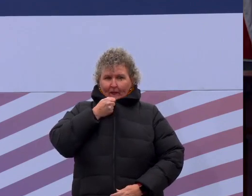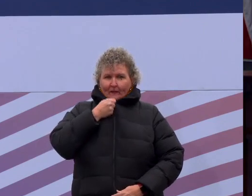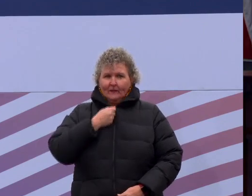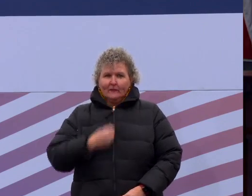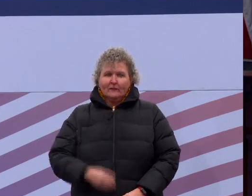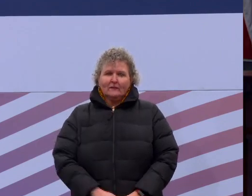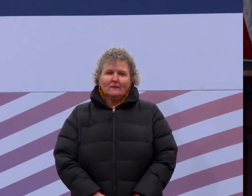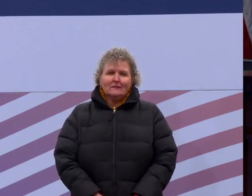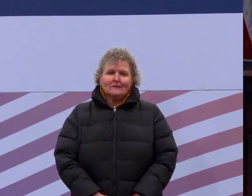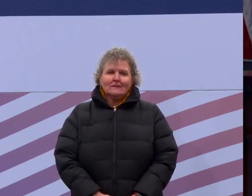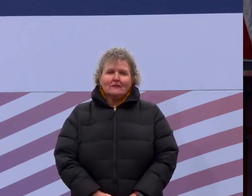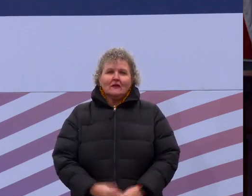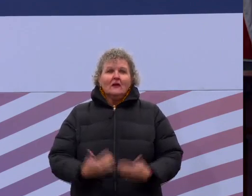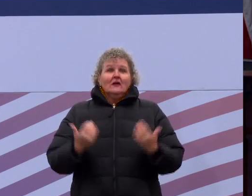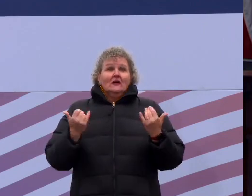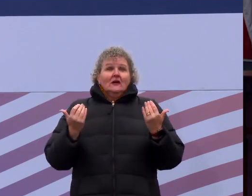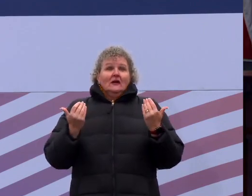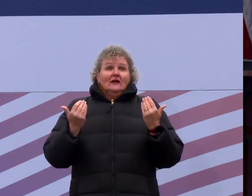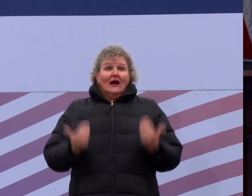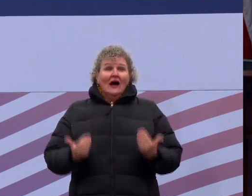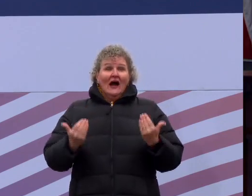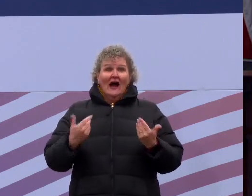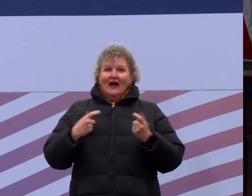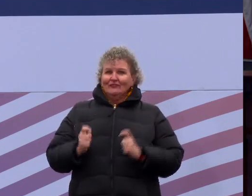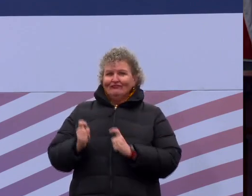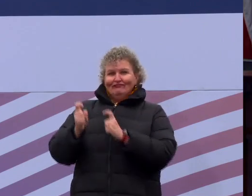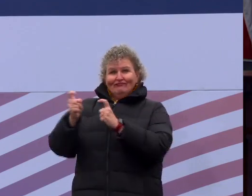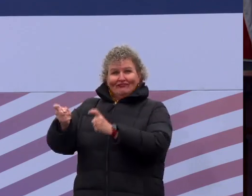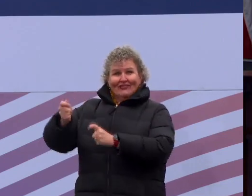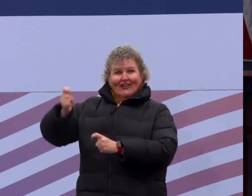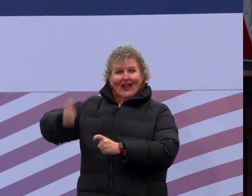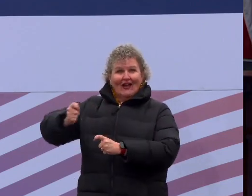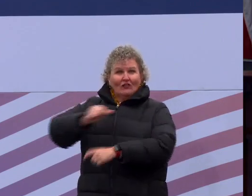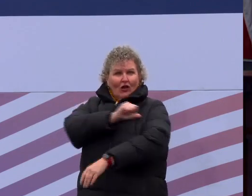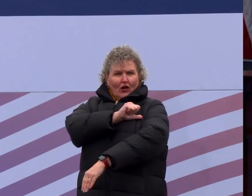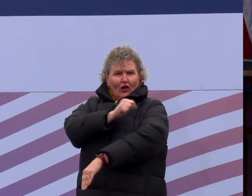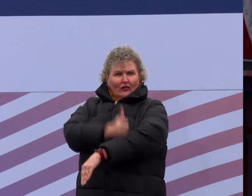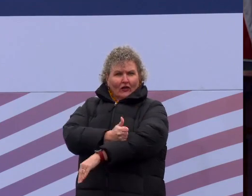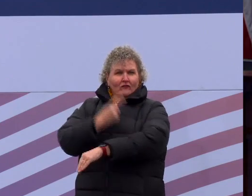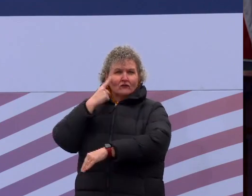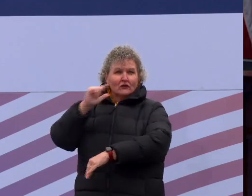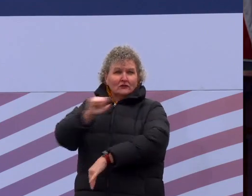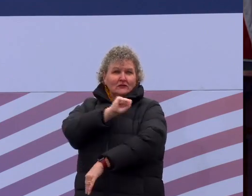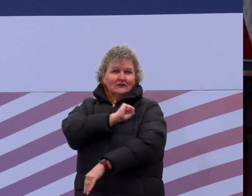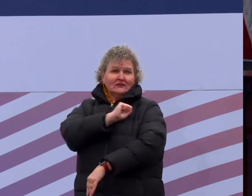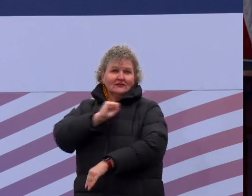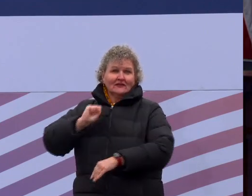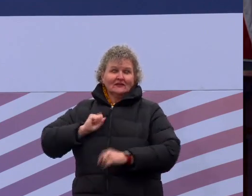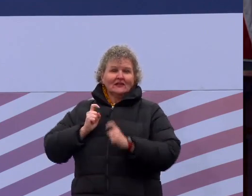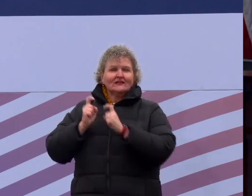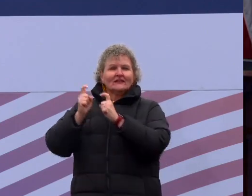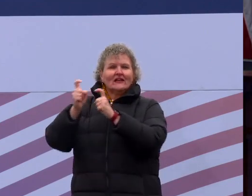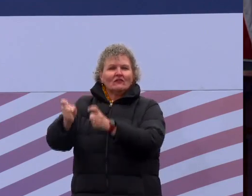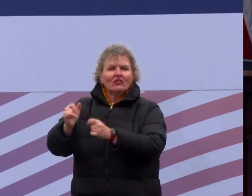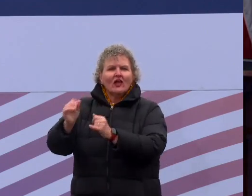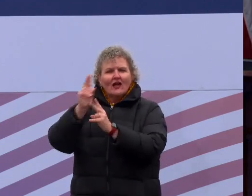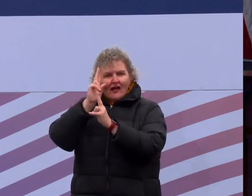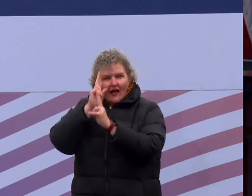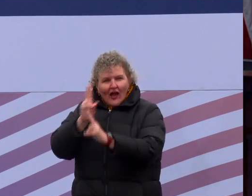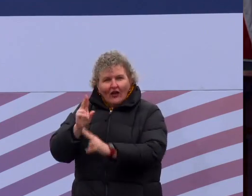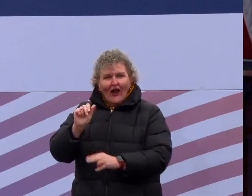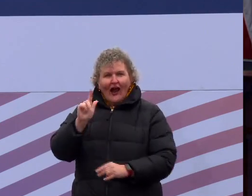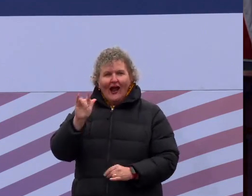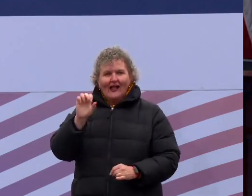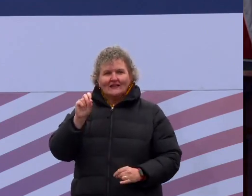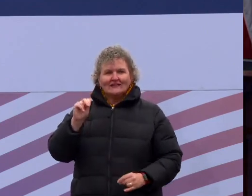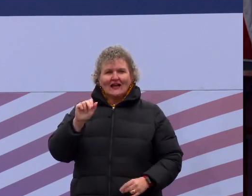I now present the gavel authority of the Senate to the Honorable Austin A. Davis, Lieutenant Governor of the Commonwealth of Pennsylvania and